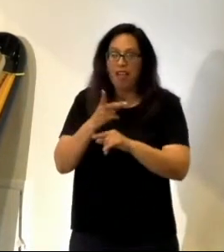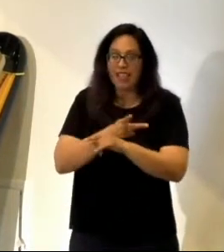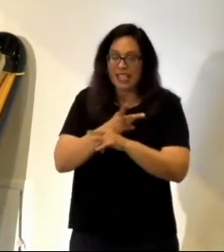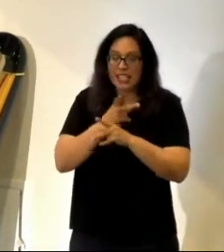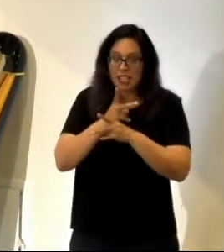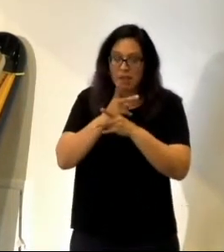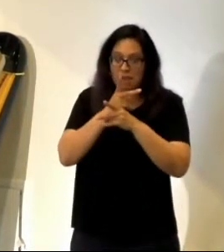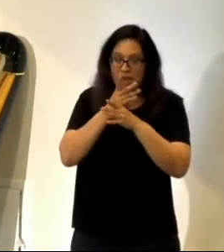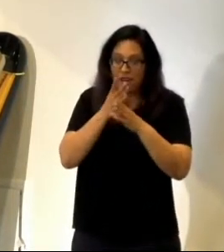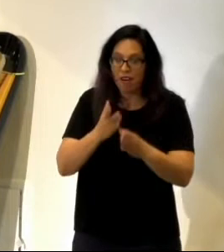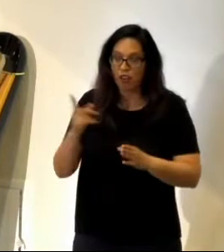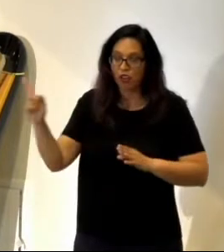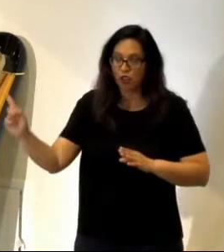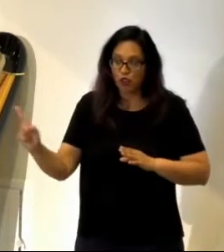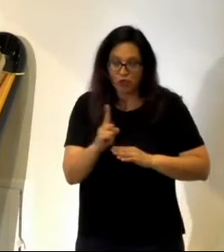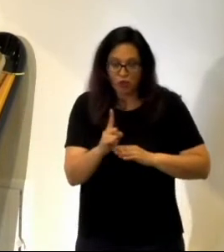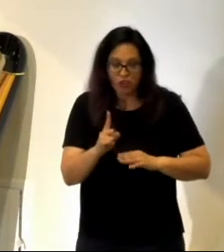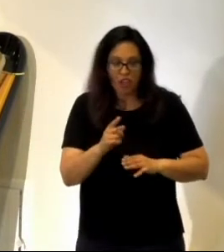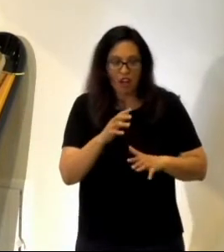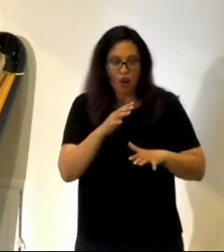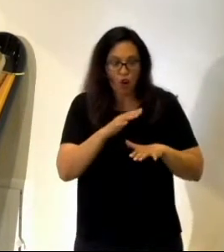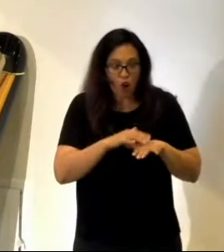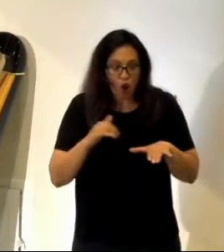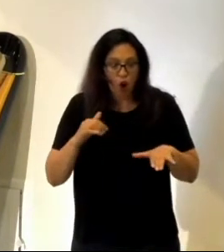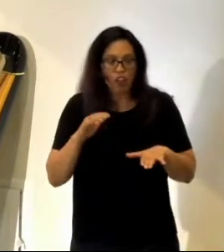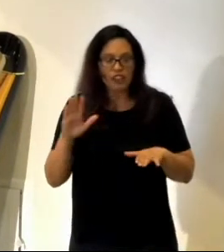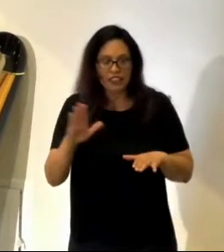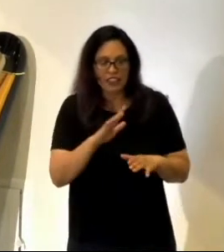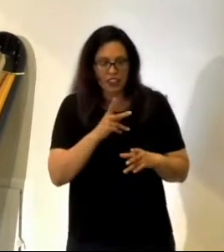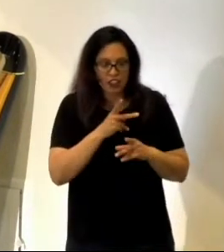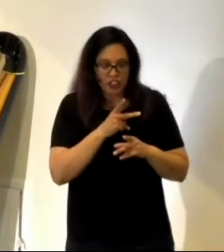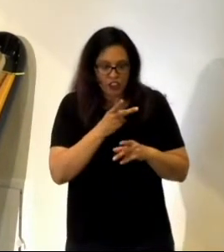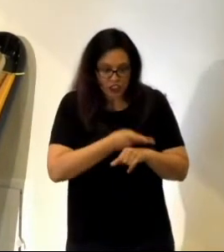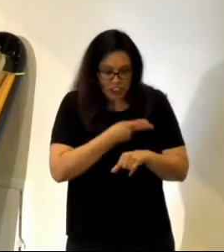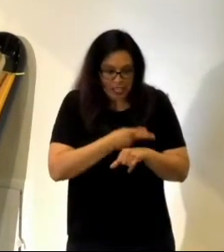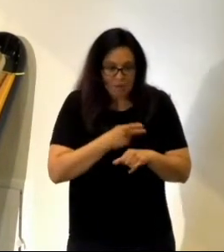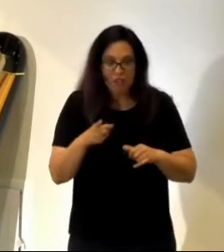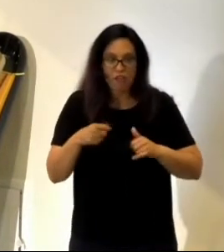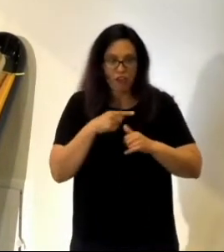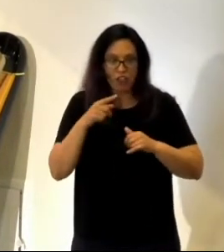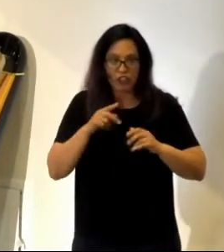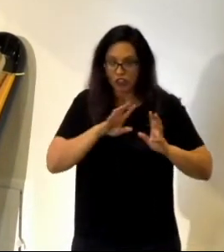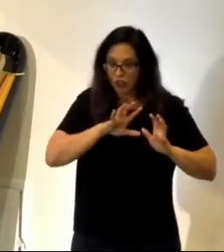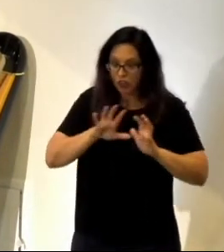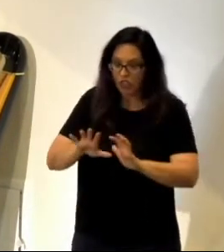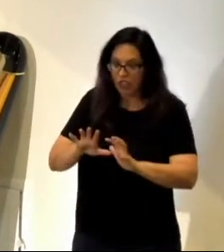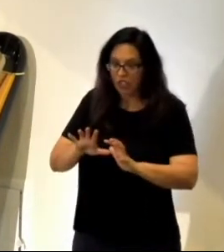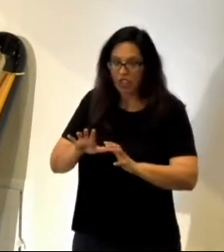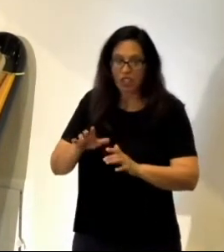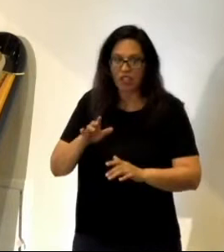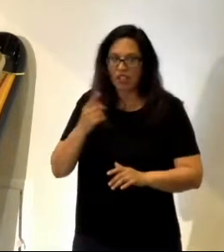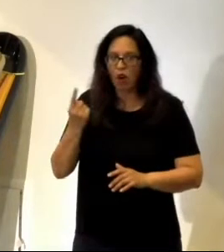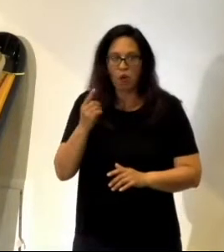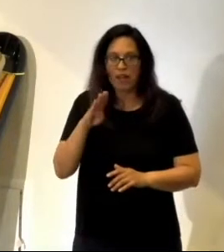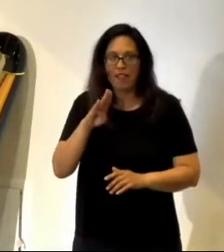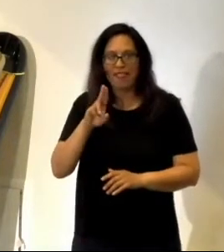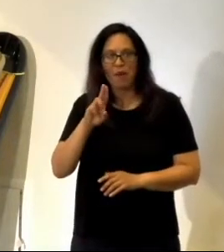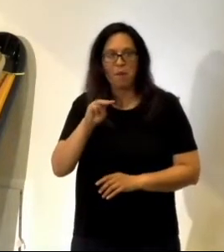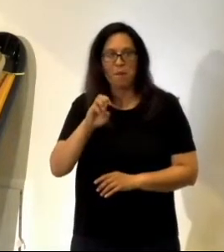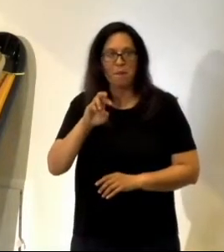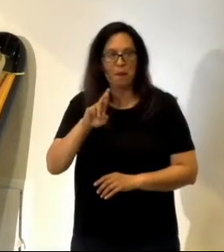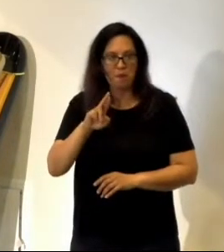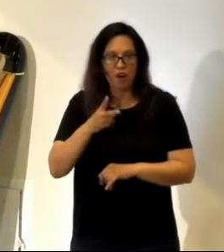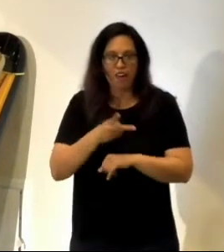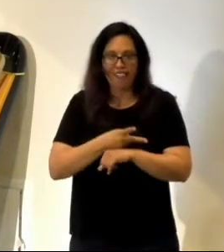to his sheep, you've got to know, the first one to always greet him is the bummer lamb because